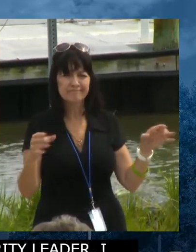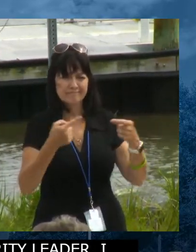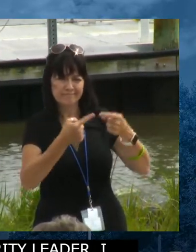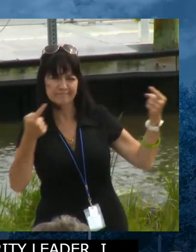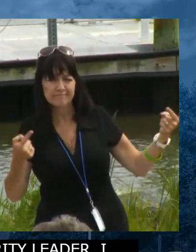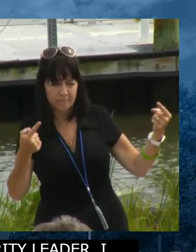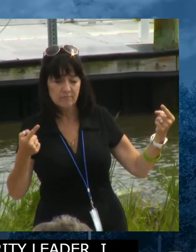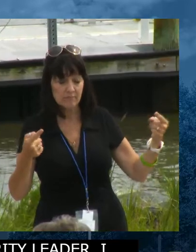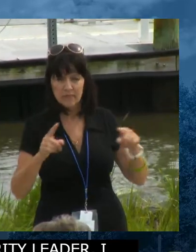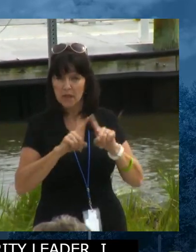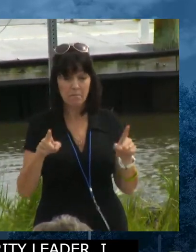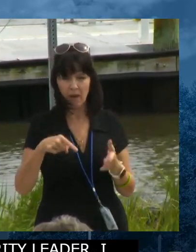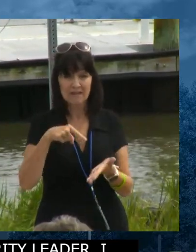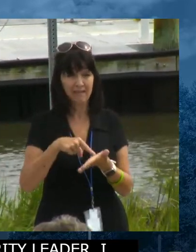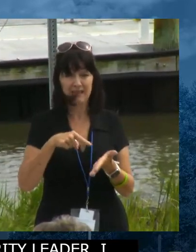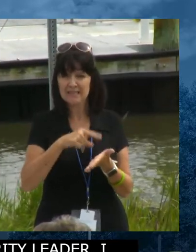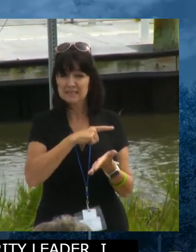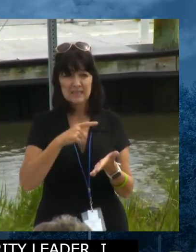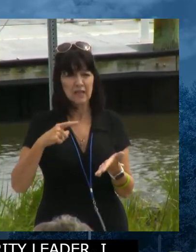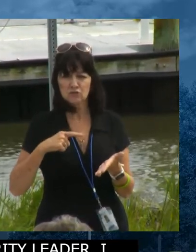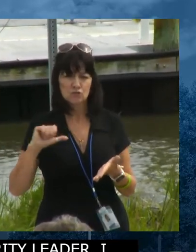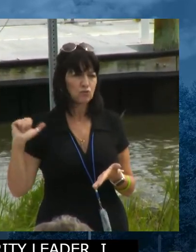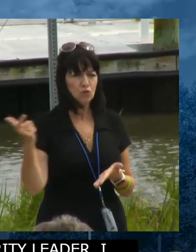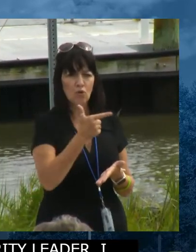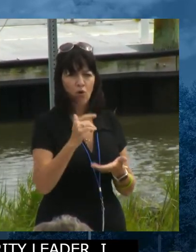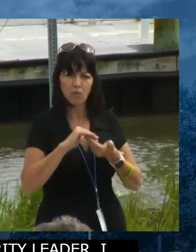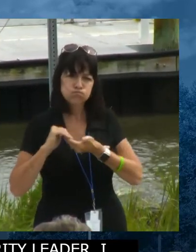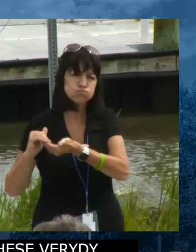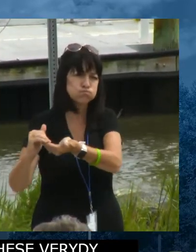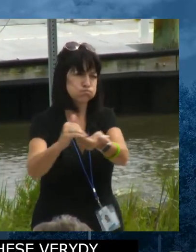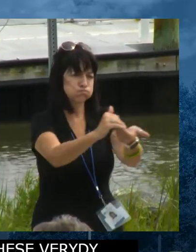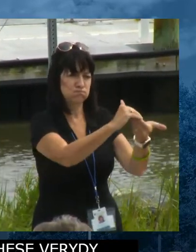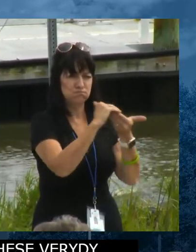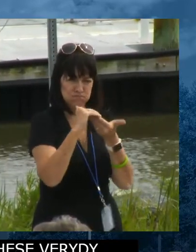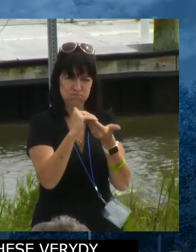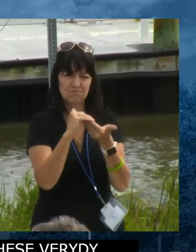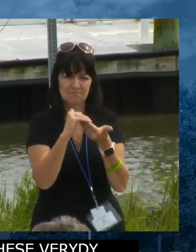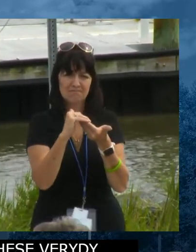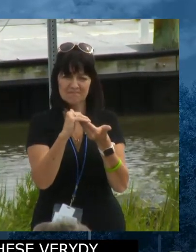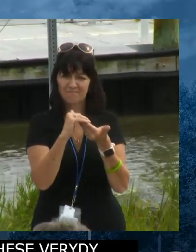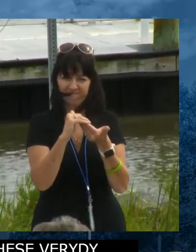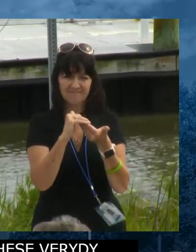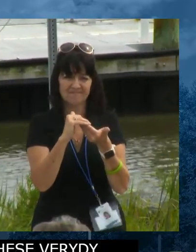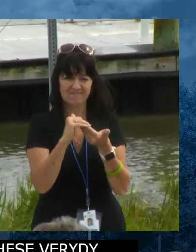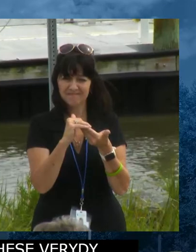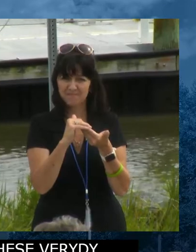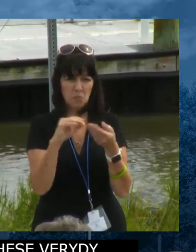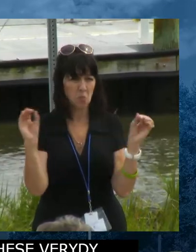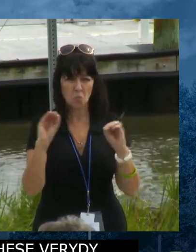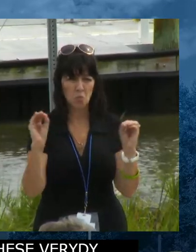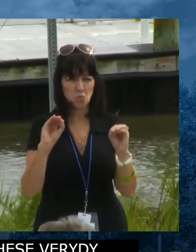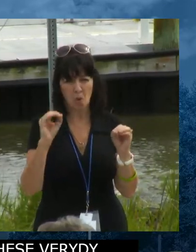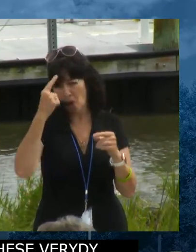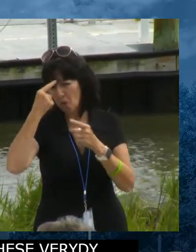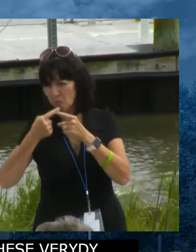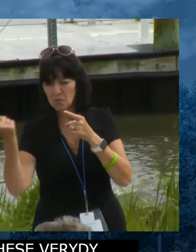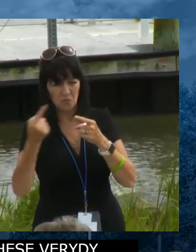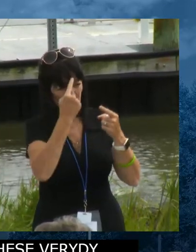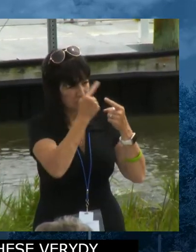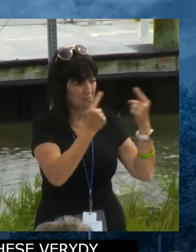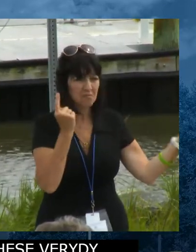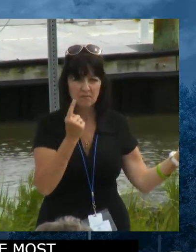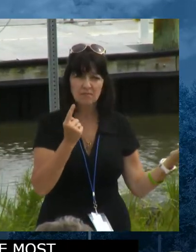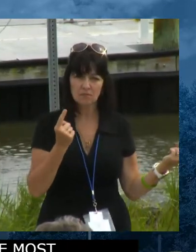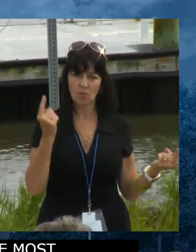Assembly. And that's due to the leadership of the majority leader. This is one of the most bipartisan pieces of legislation because of the fact